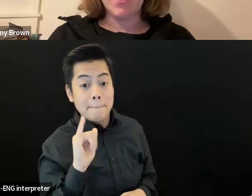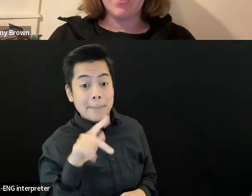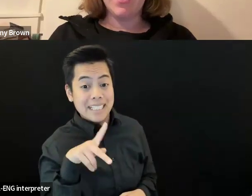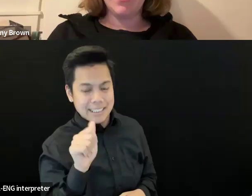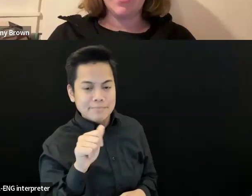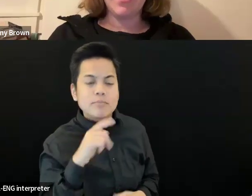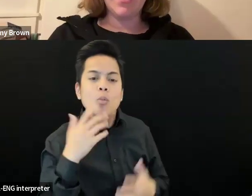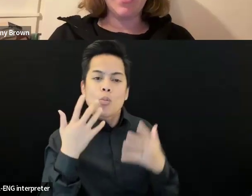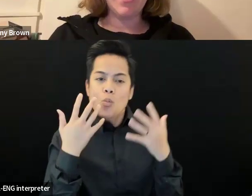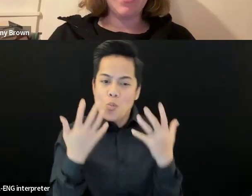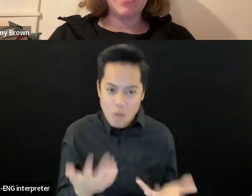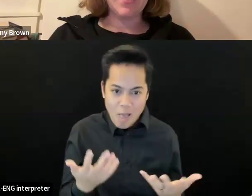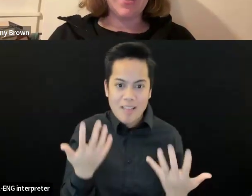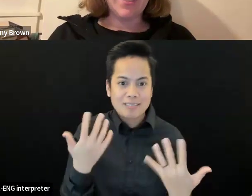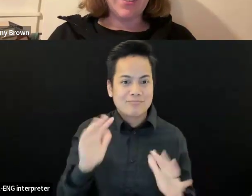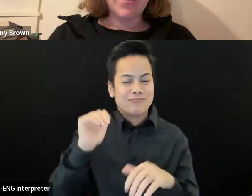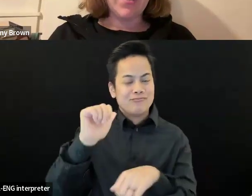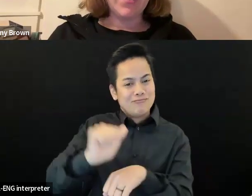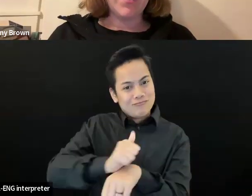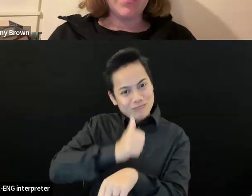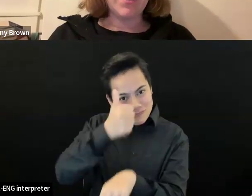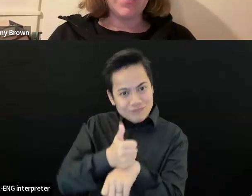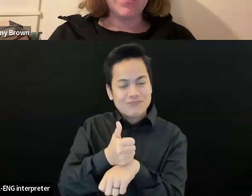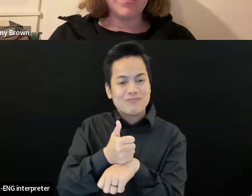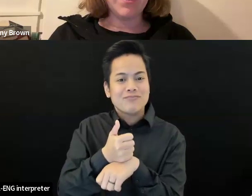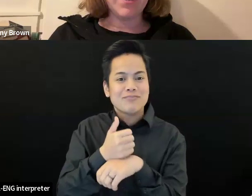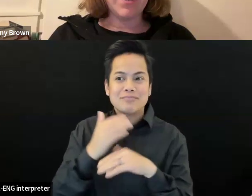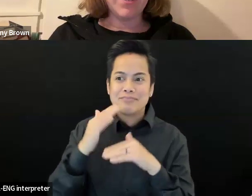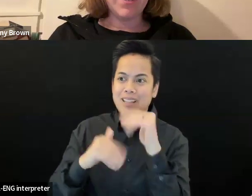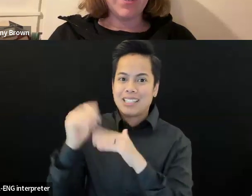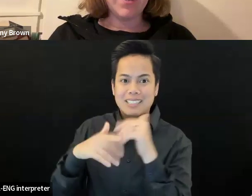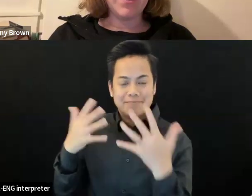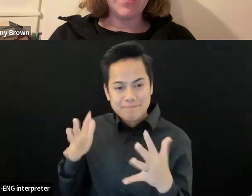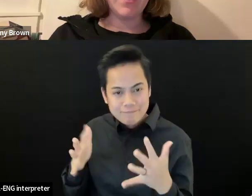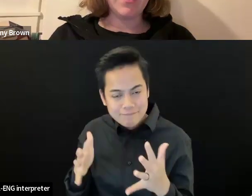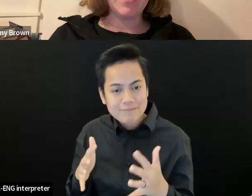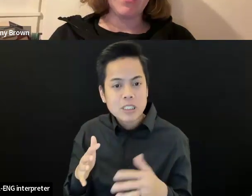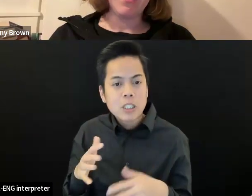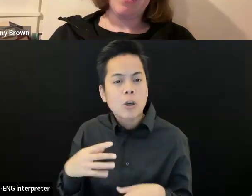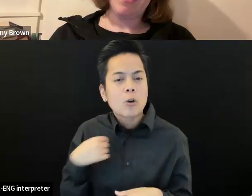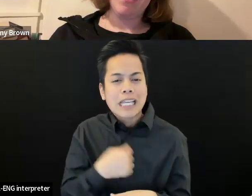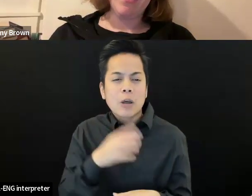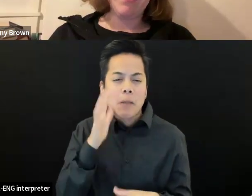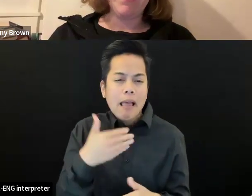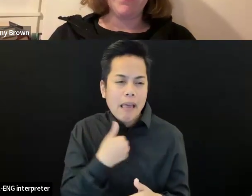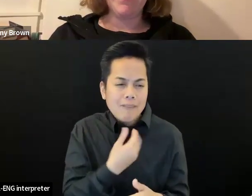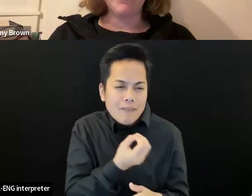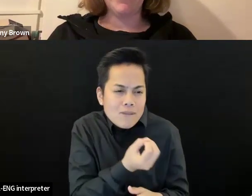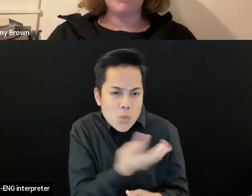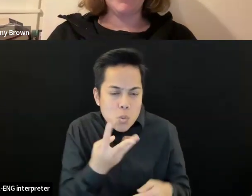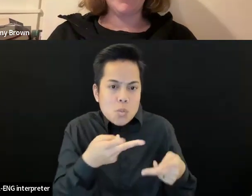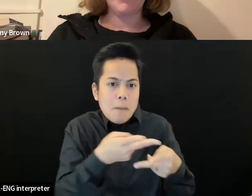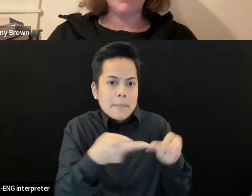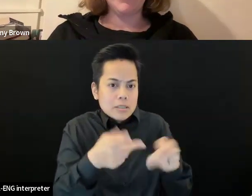finished, we'll be having several different positions. One will be, um, an ambassador of the